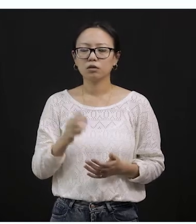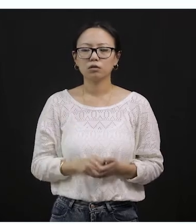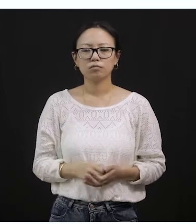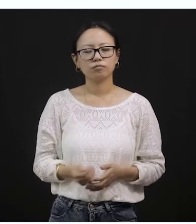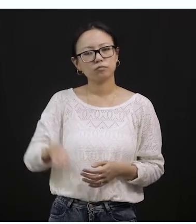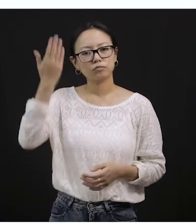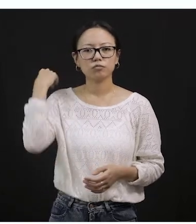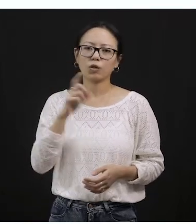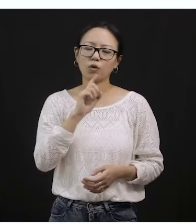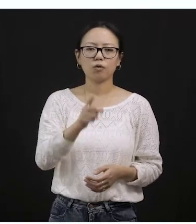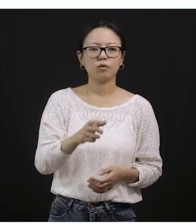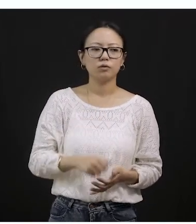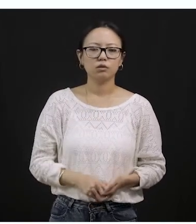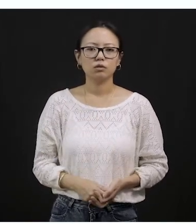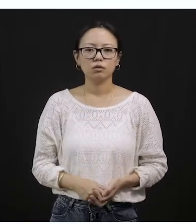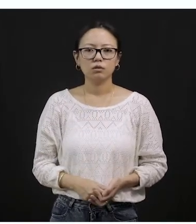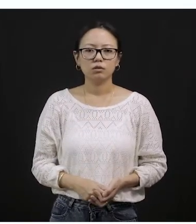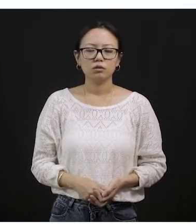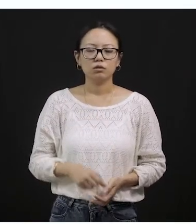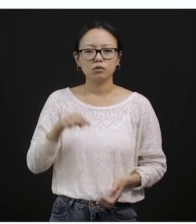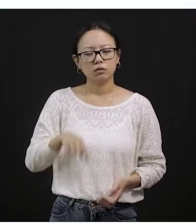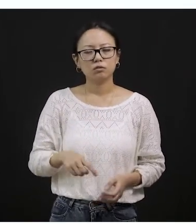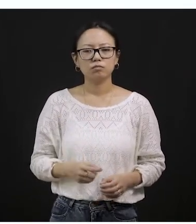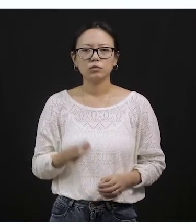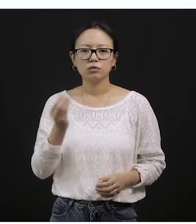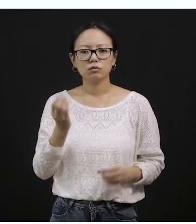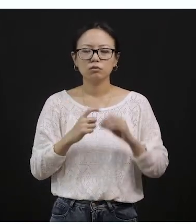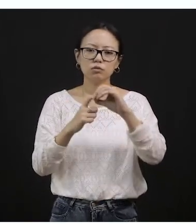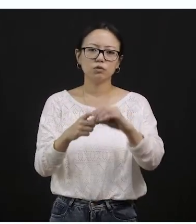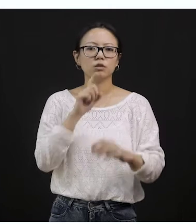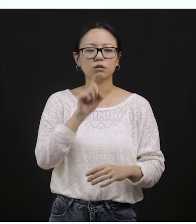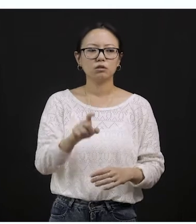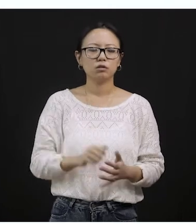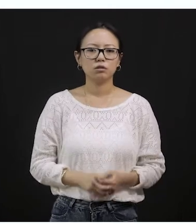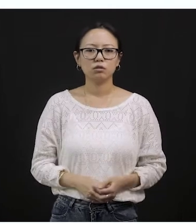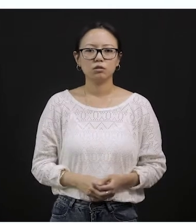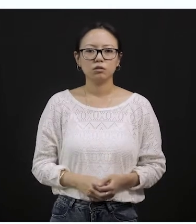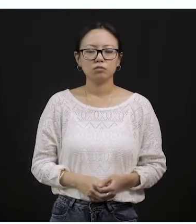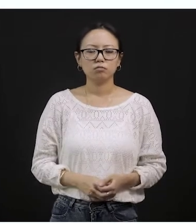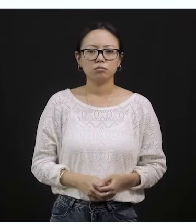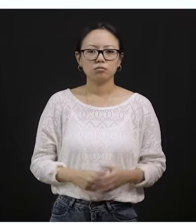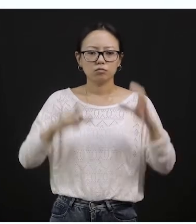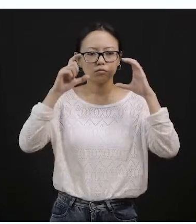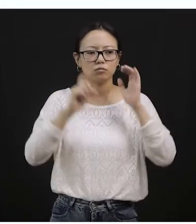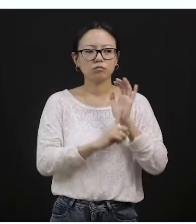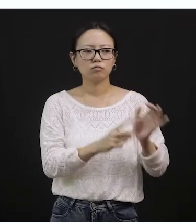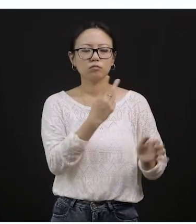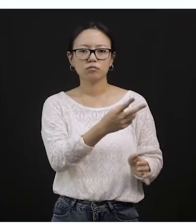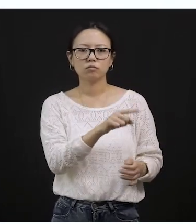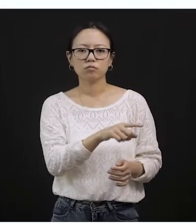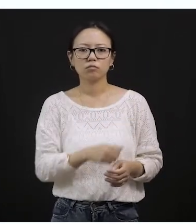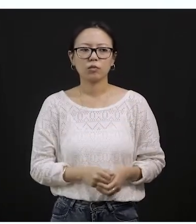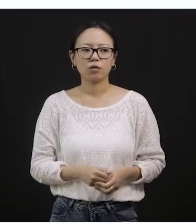from this chapter as well. So the question is about matching it correctly. All right? So you see